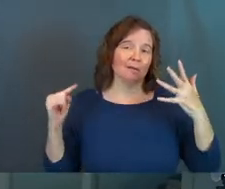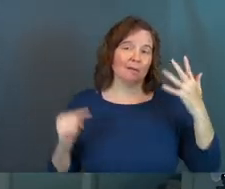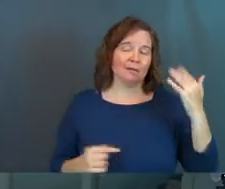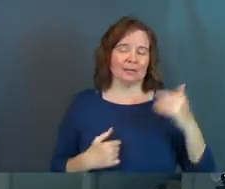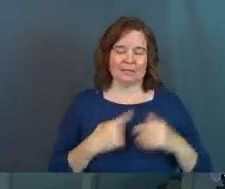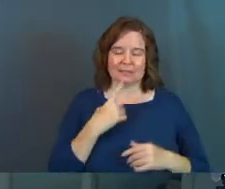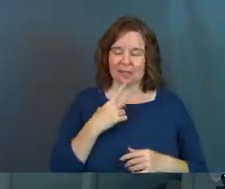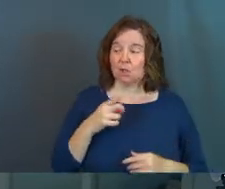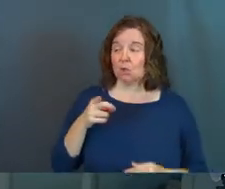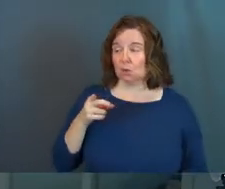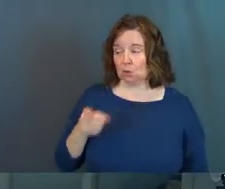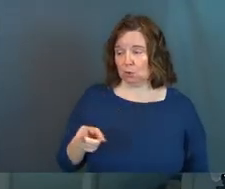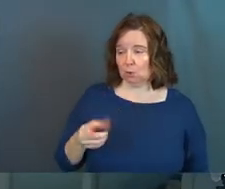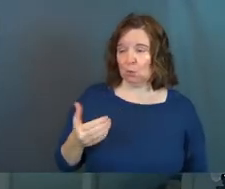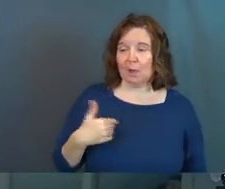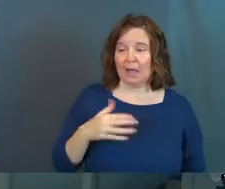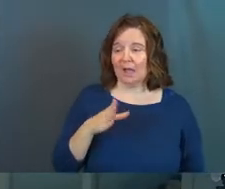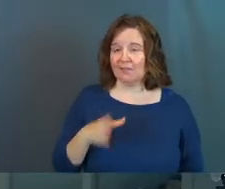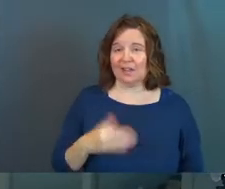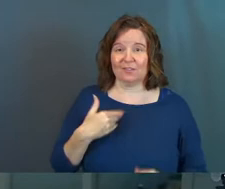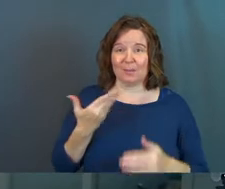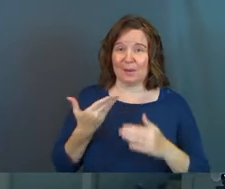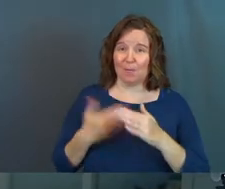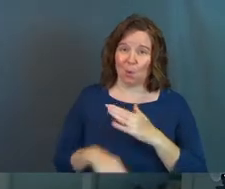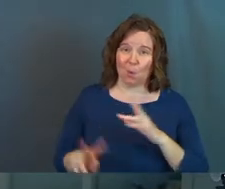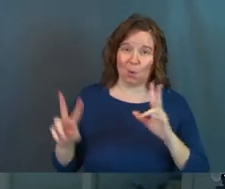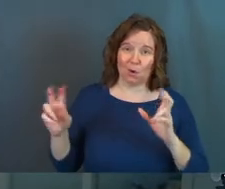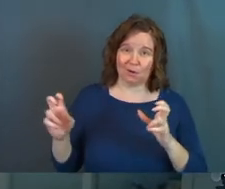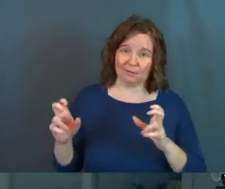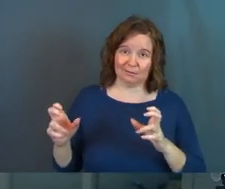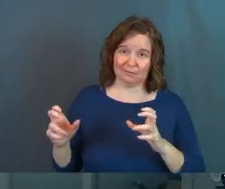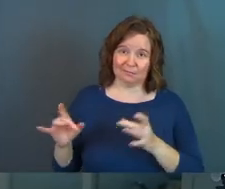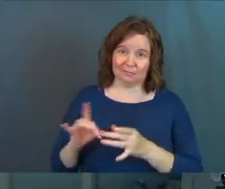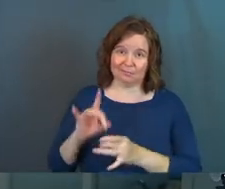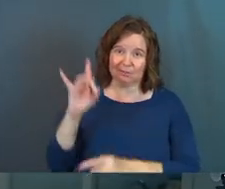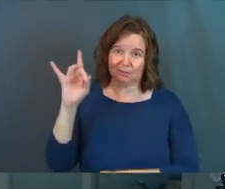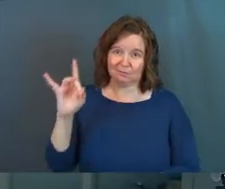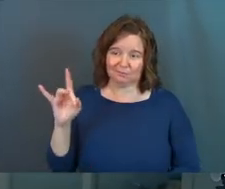And he's saying, you have never been born, Nicodemus.